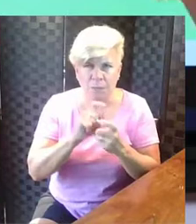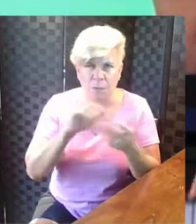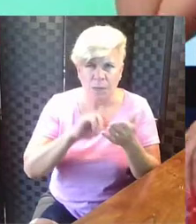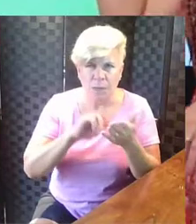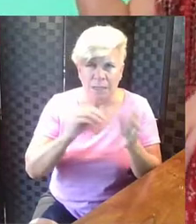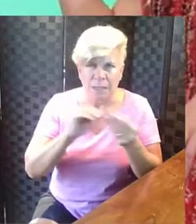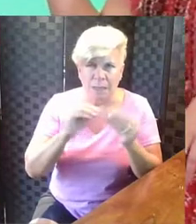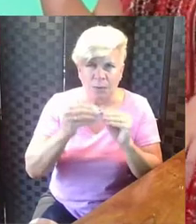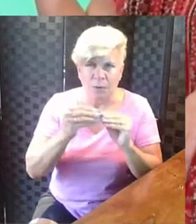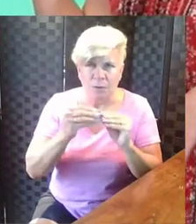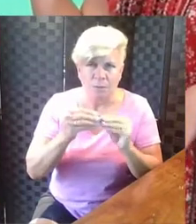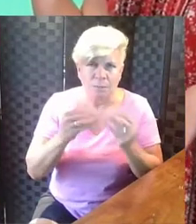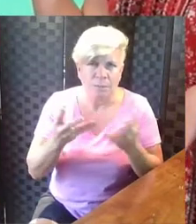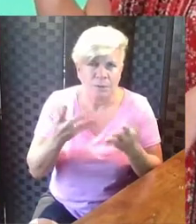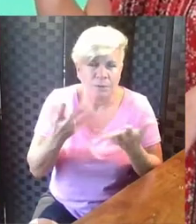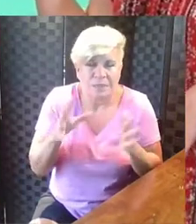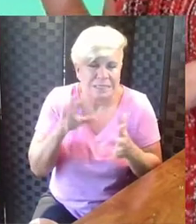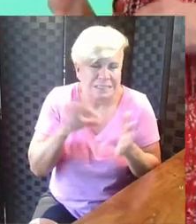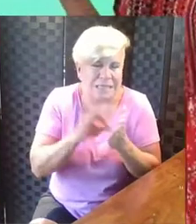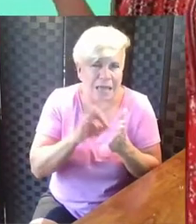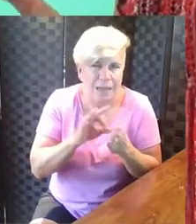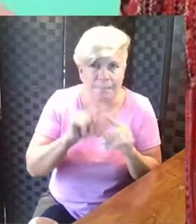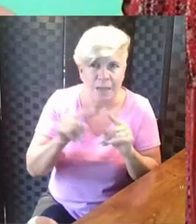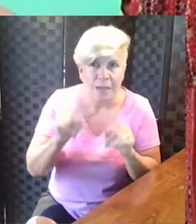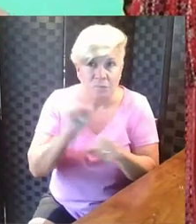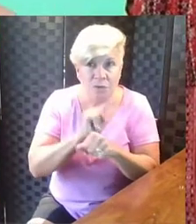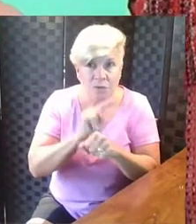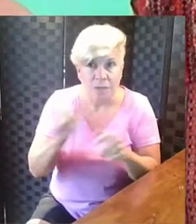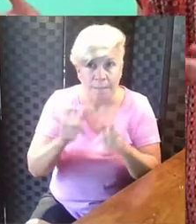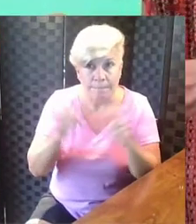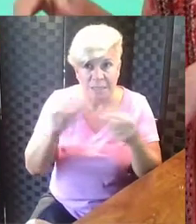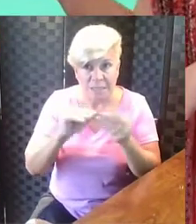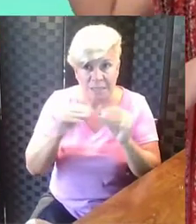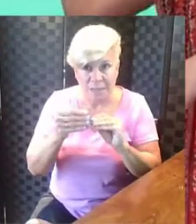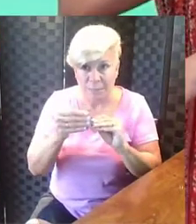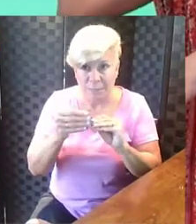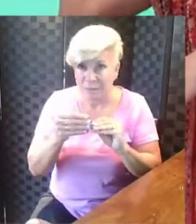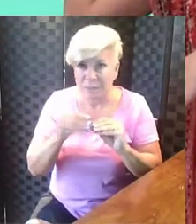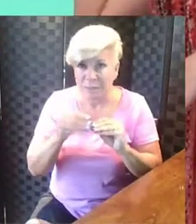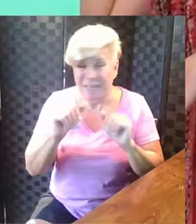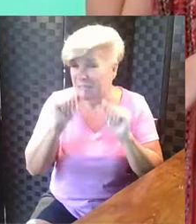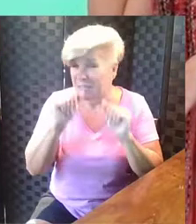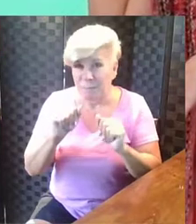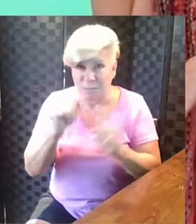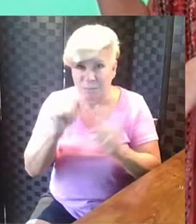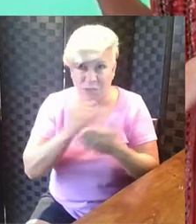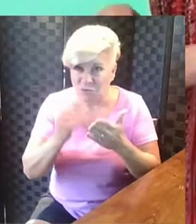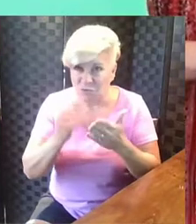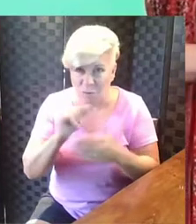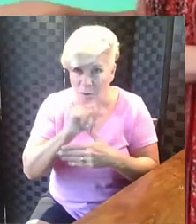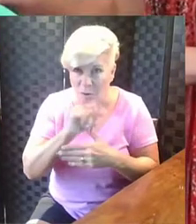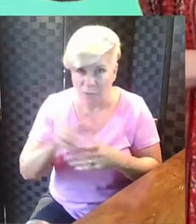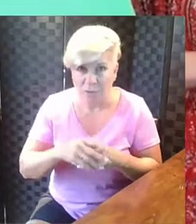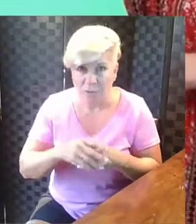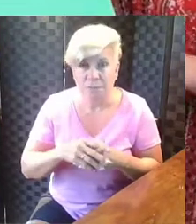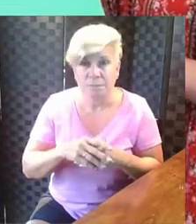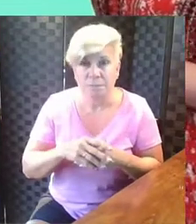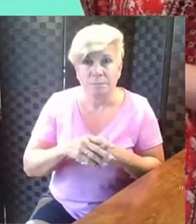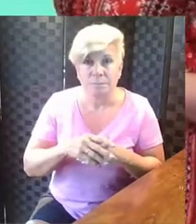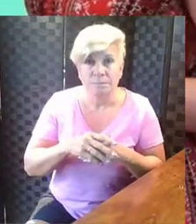that number is, I know you may have already counted these, but if you're using bigger numbers, we wouldn't be able to draw all those up there.